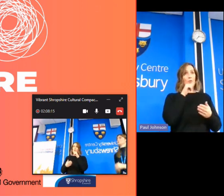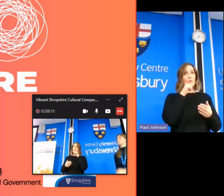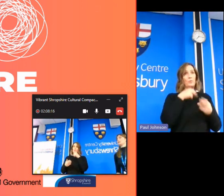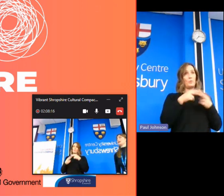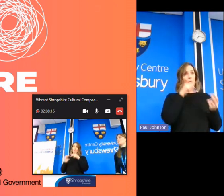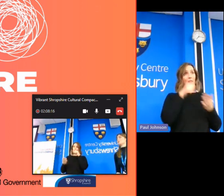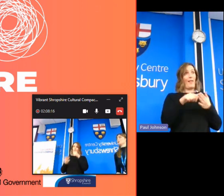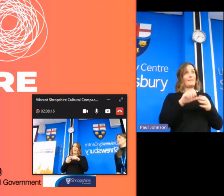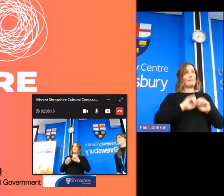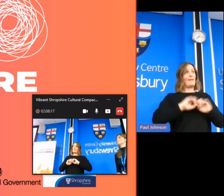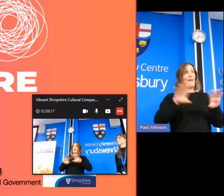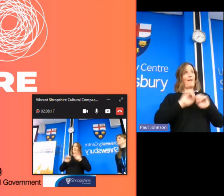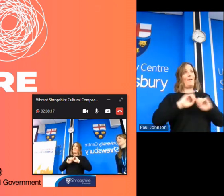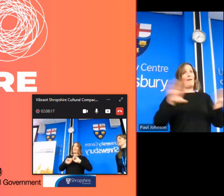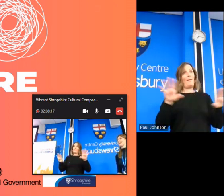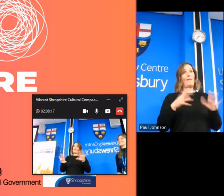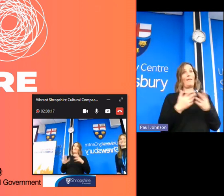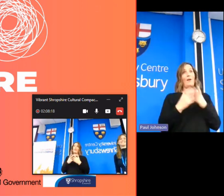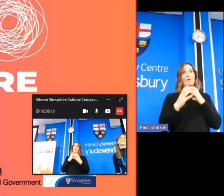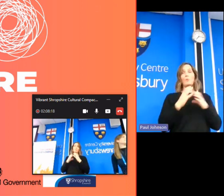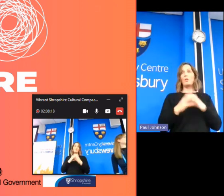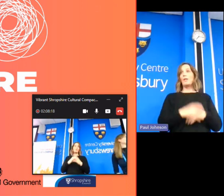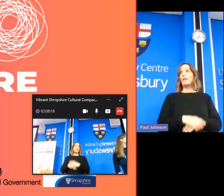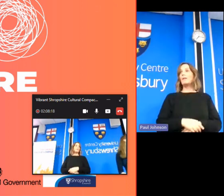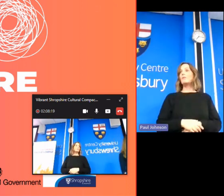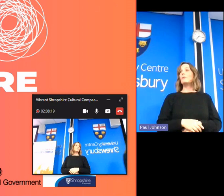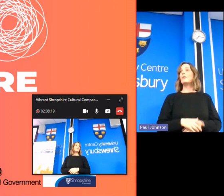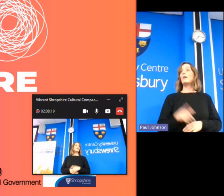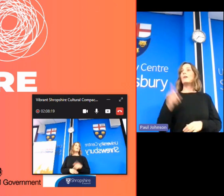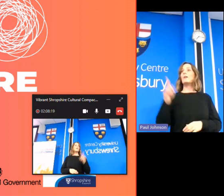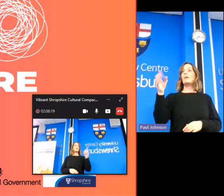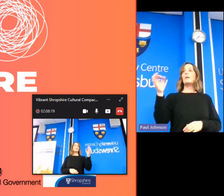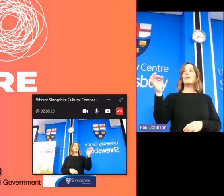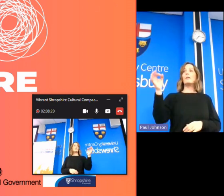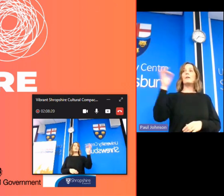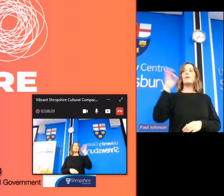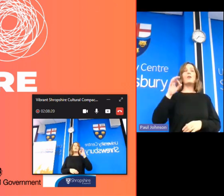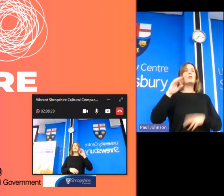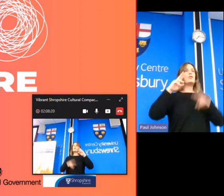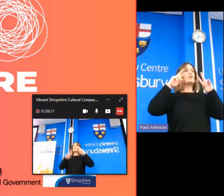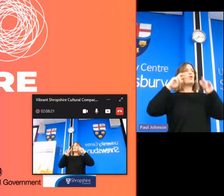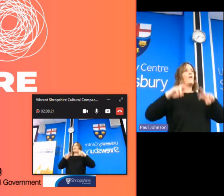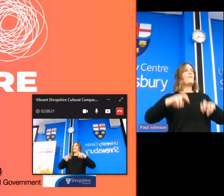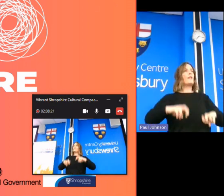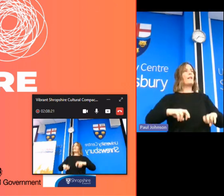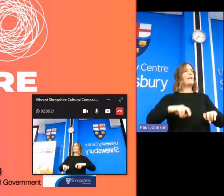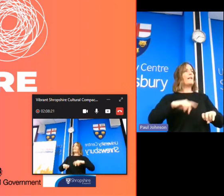that's how we'll sort of communicate with you about this yes